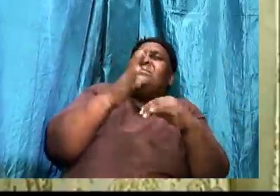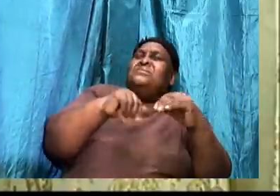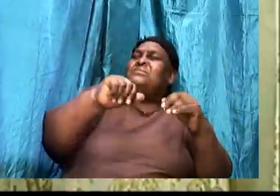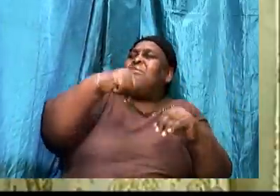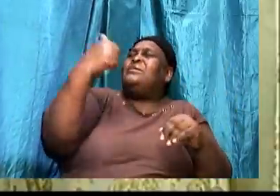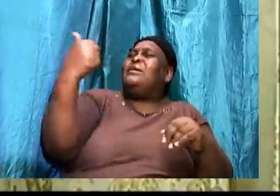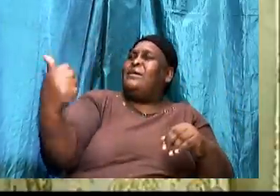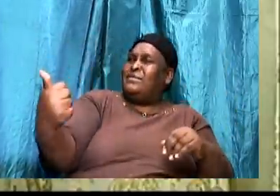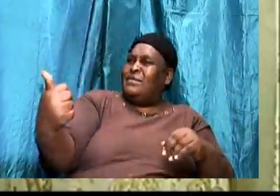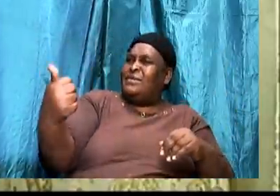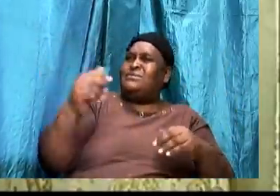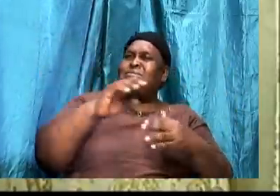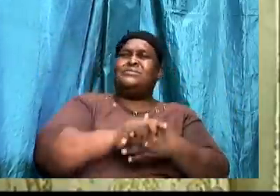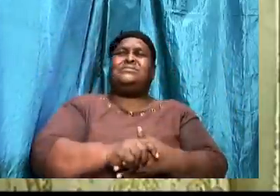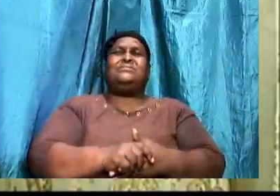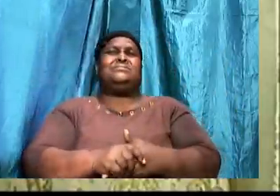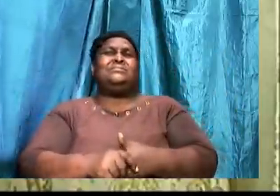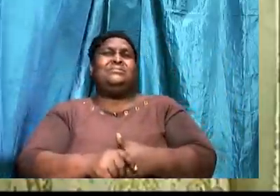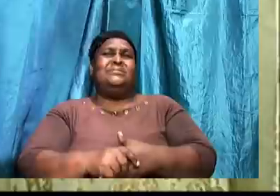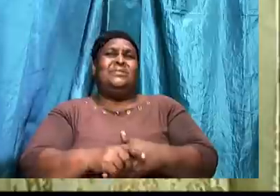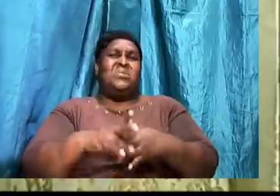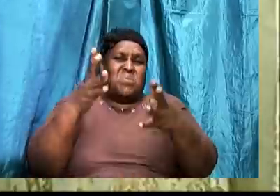To be looked upon as great.